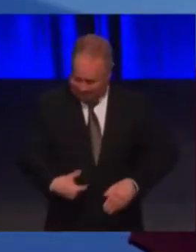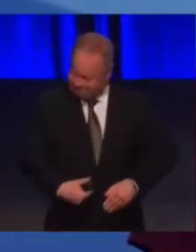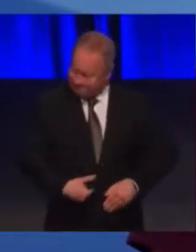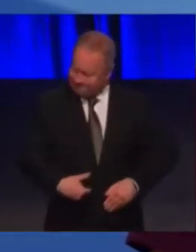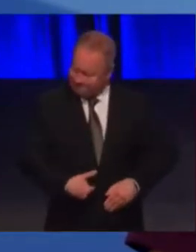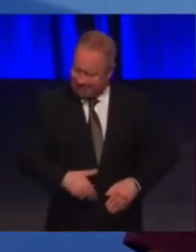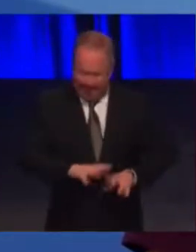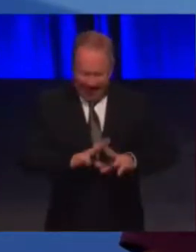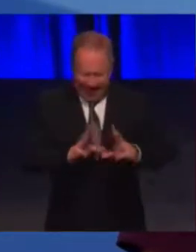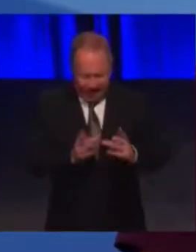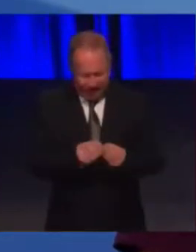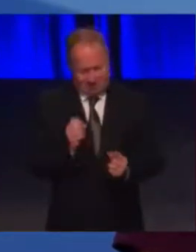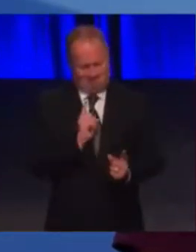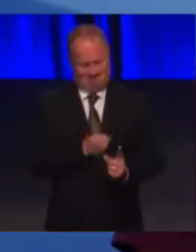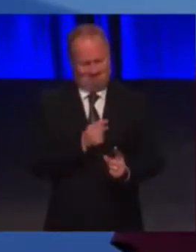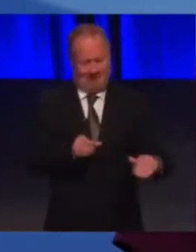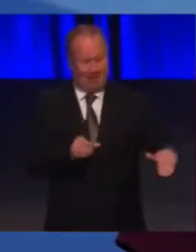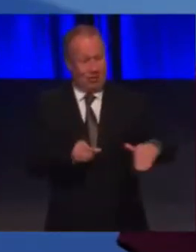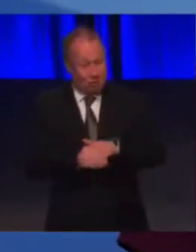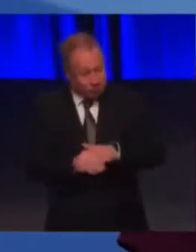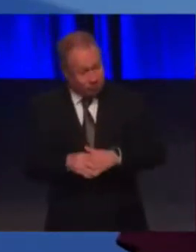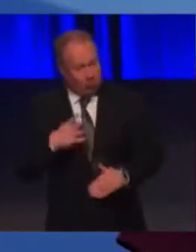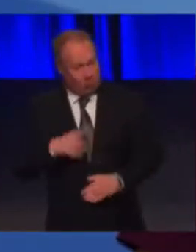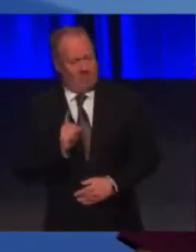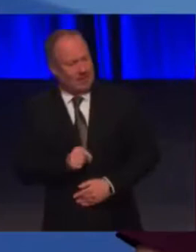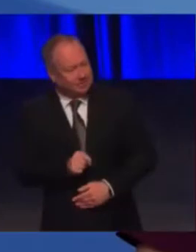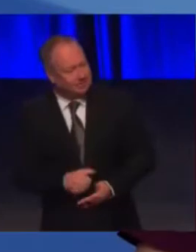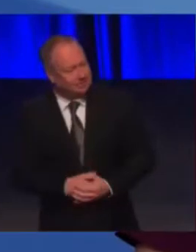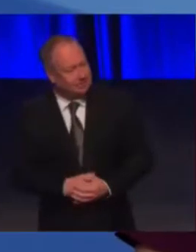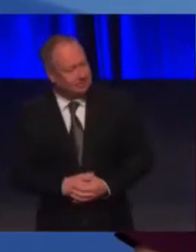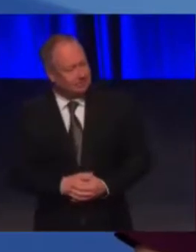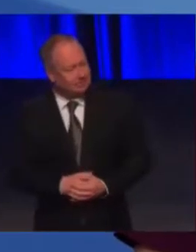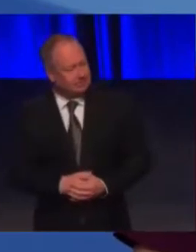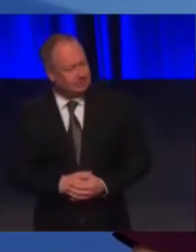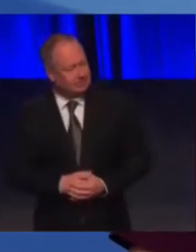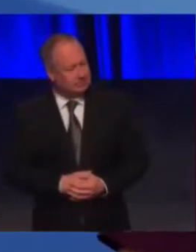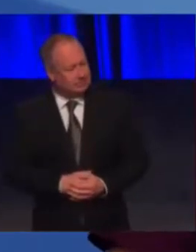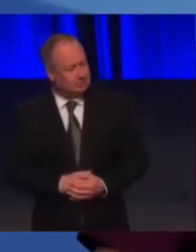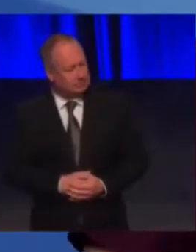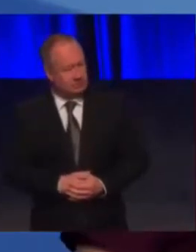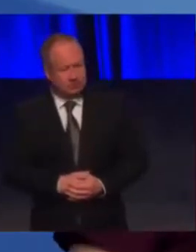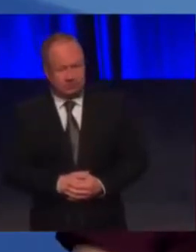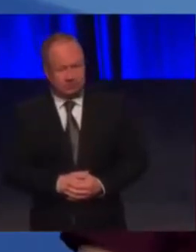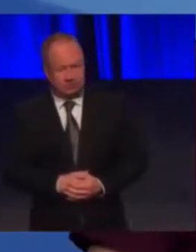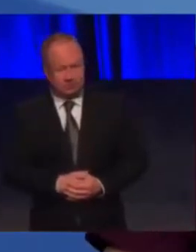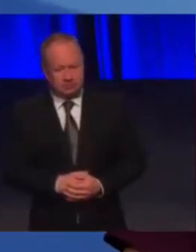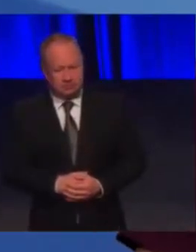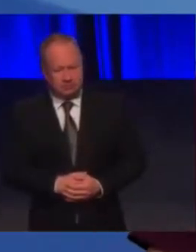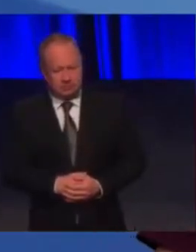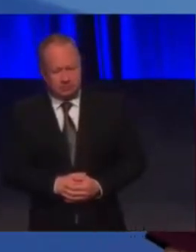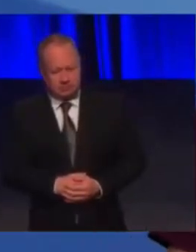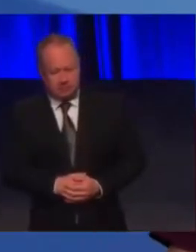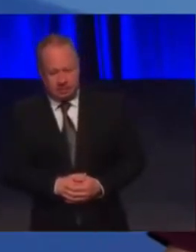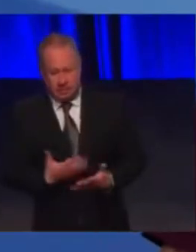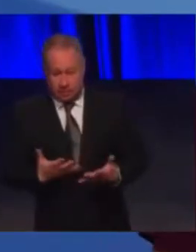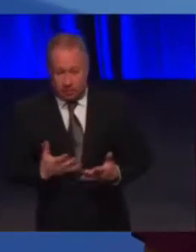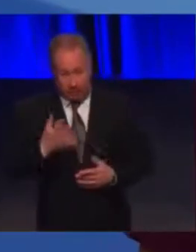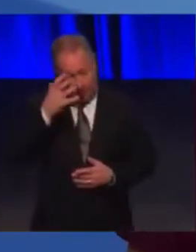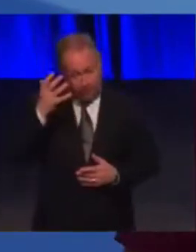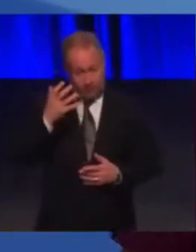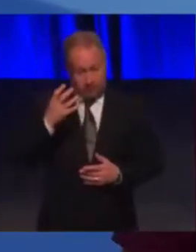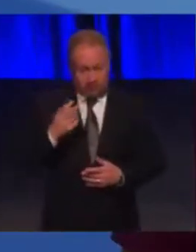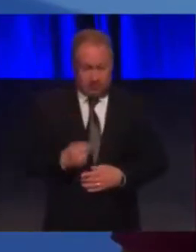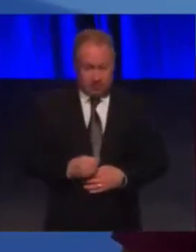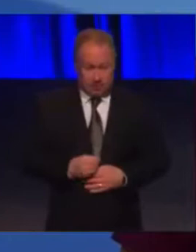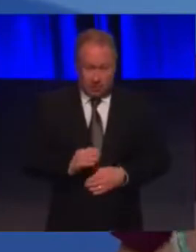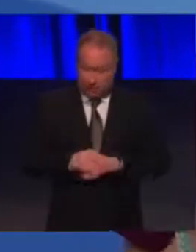the kind of country we want Scotland to be. In closing, as we enter the second decade of power, then mean